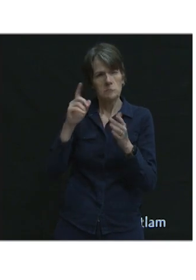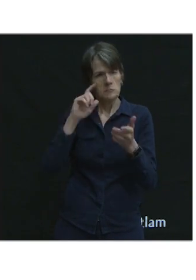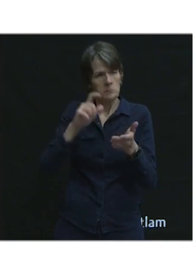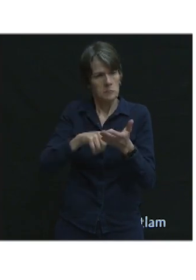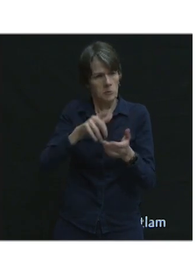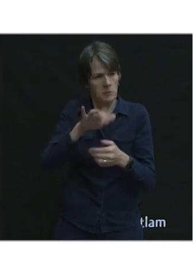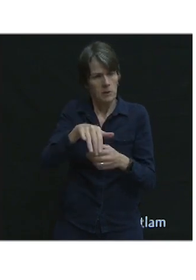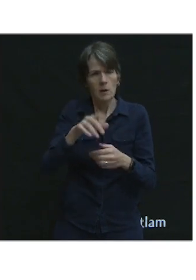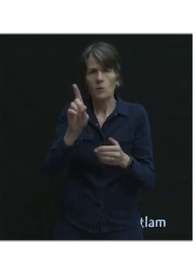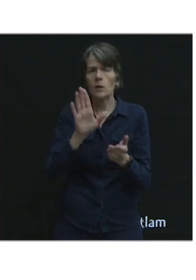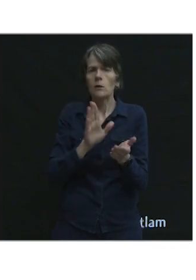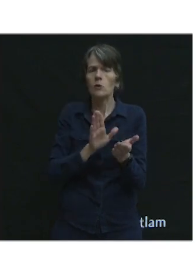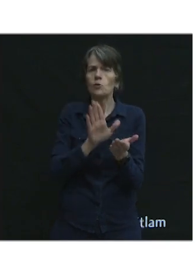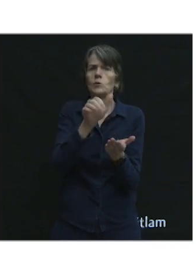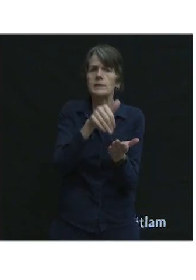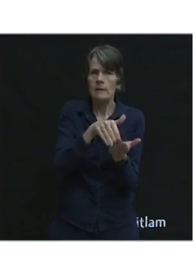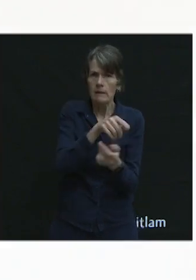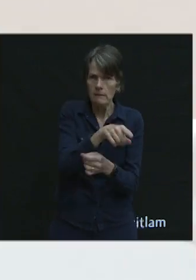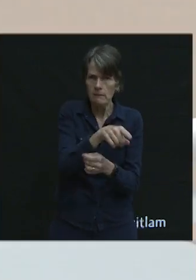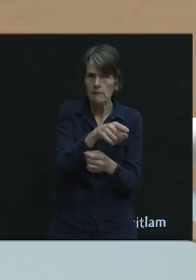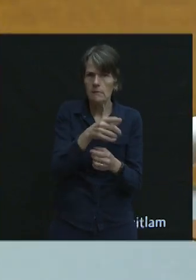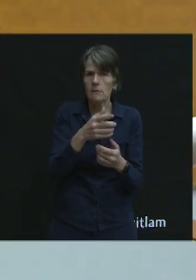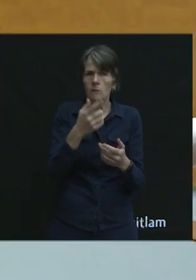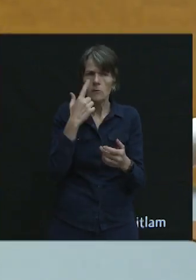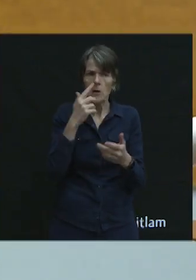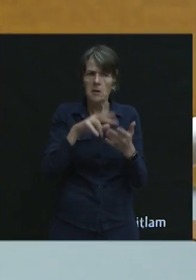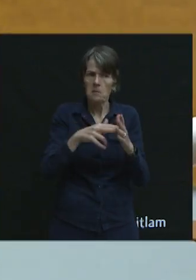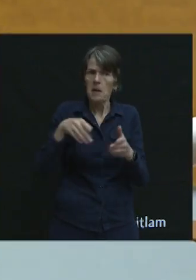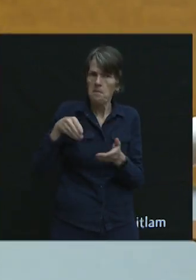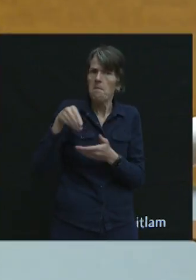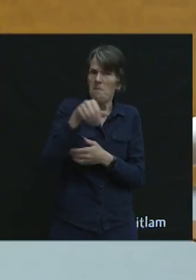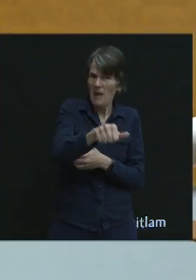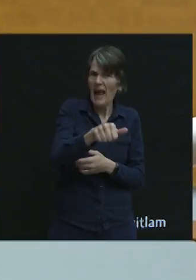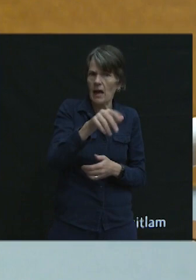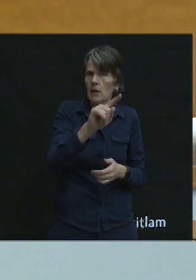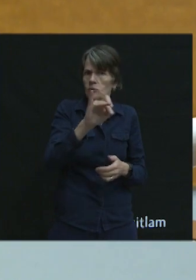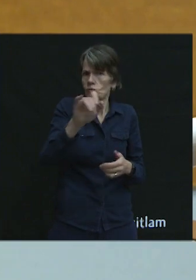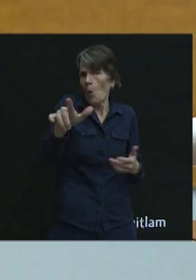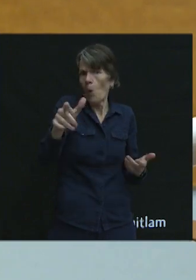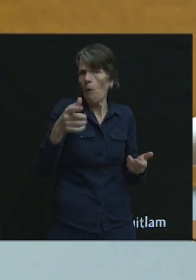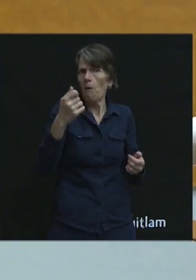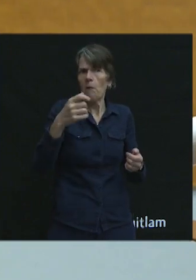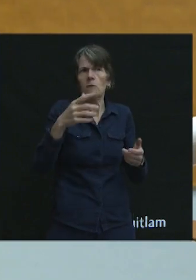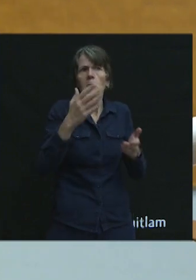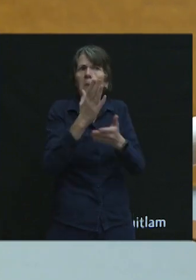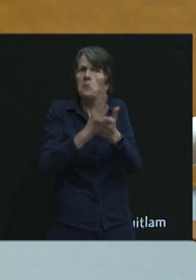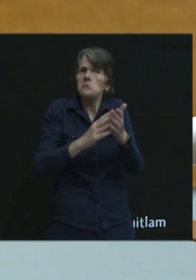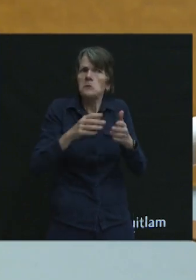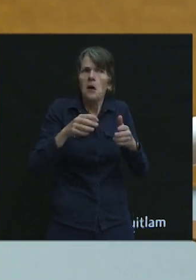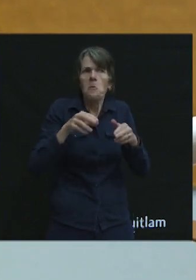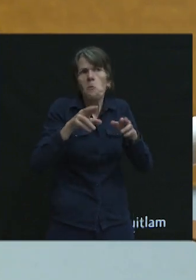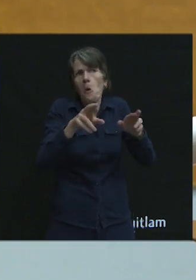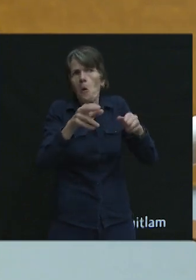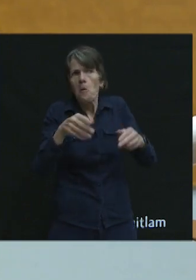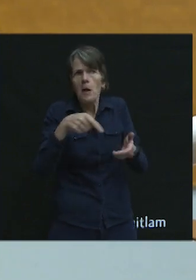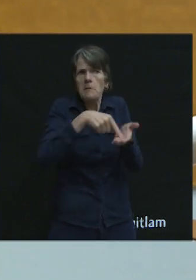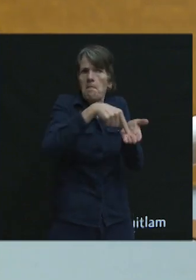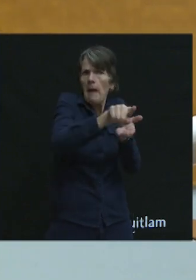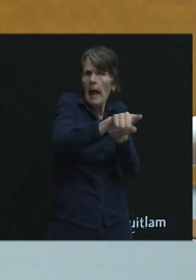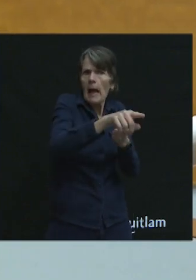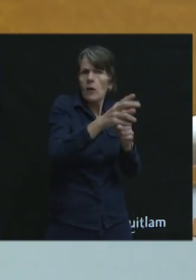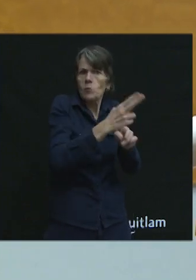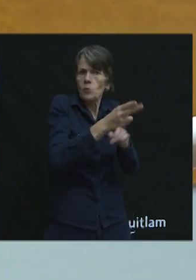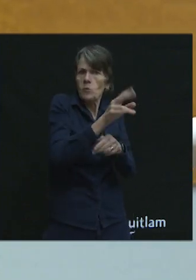meant the toll that you would pay if you were traveling on a road. We have those around. There's some in Vancouver area. But it quickly